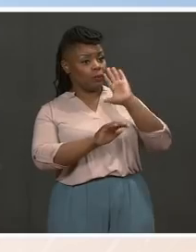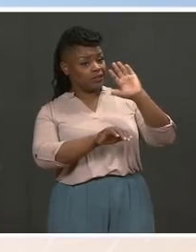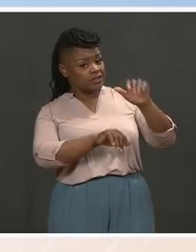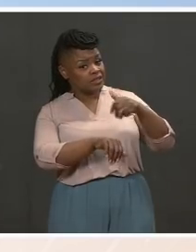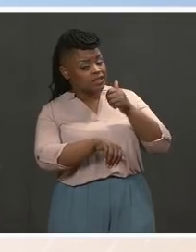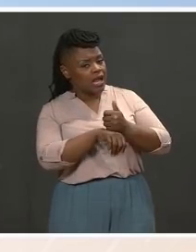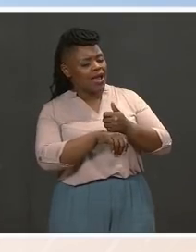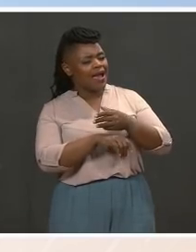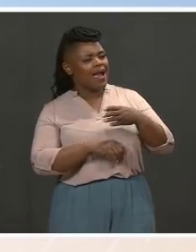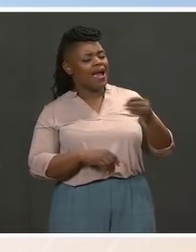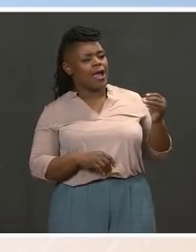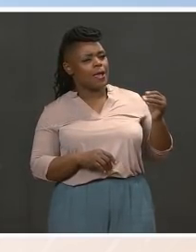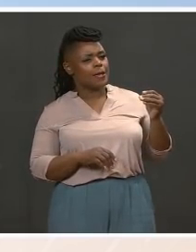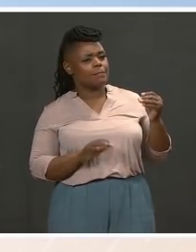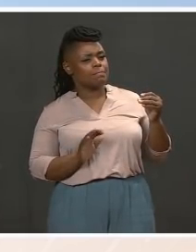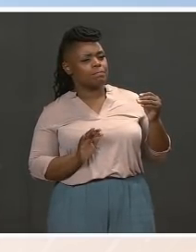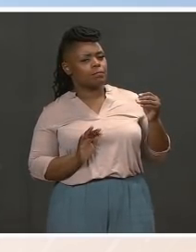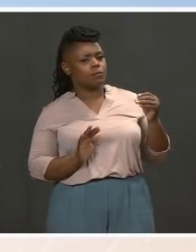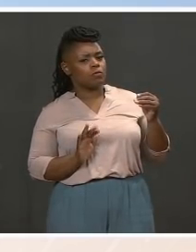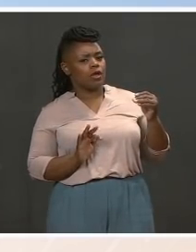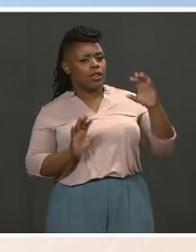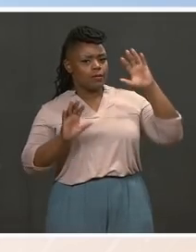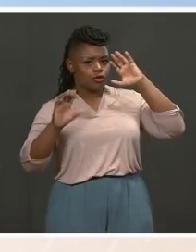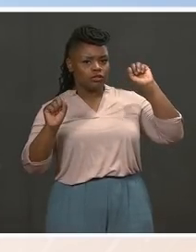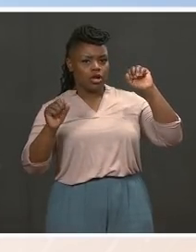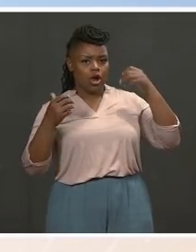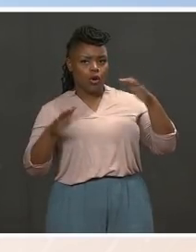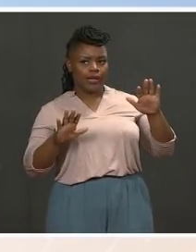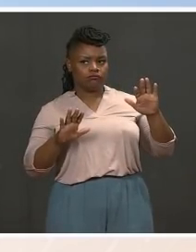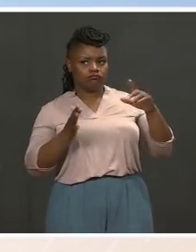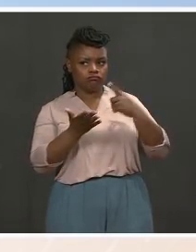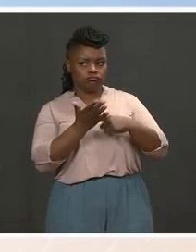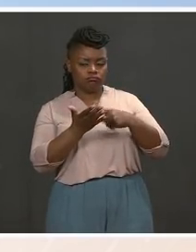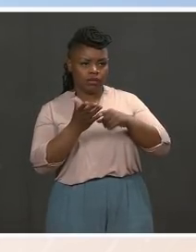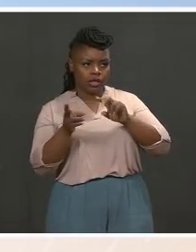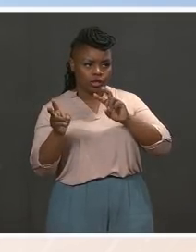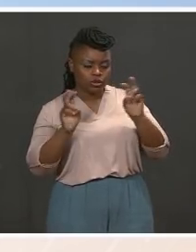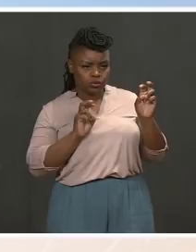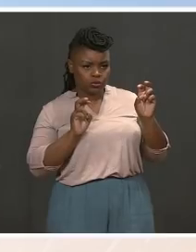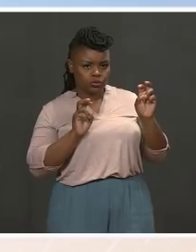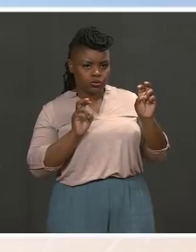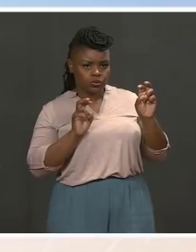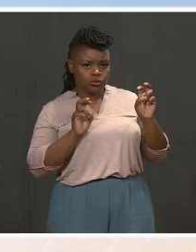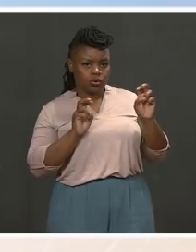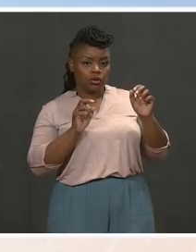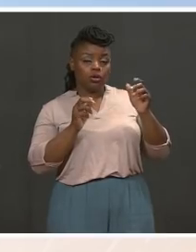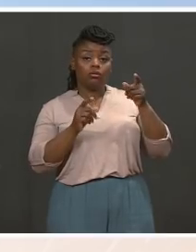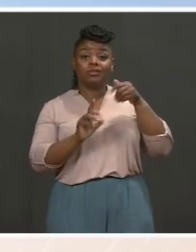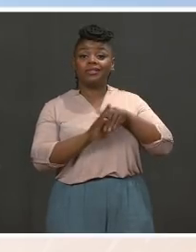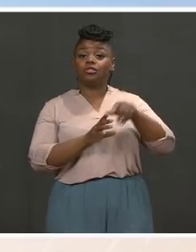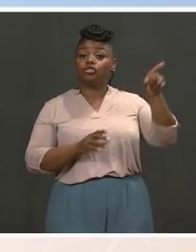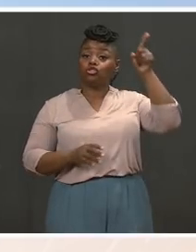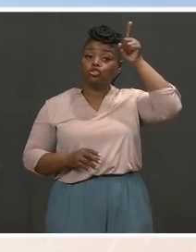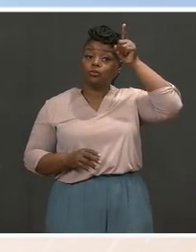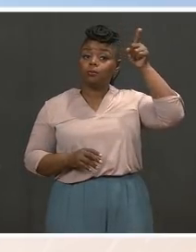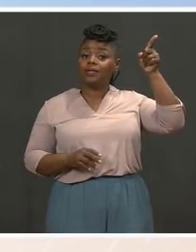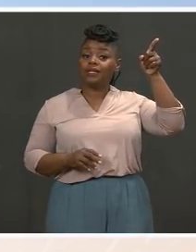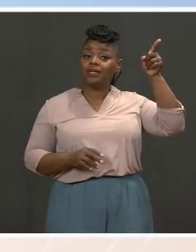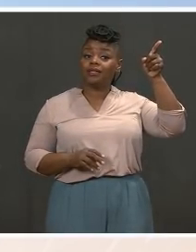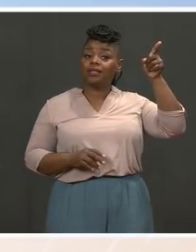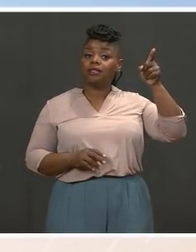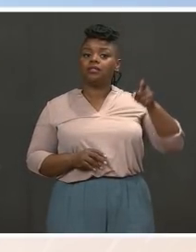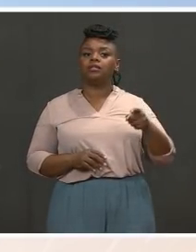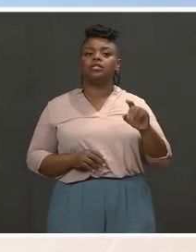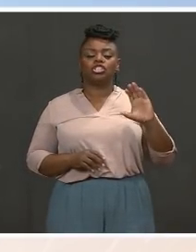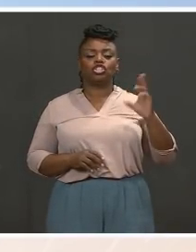had a chance to discuss this issue at his level with the Chancellor of Germany? MS. I don't have any calls, although we do